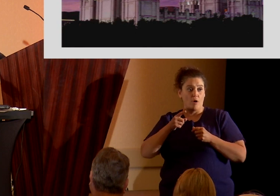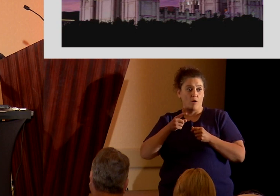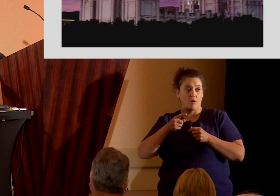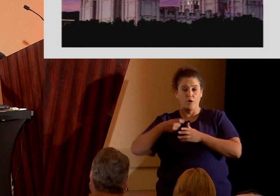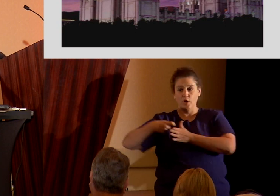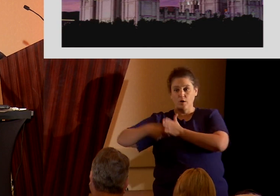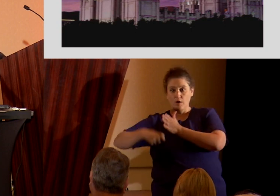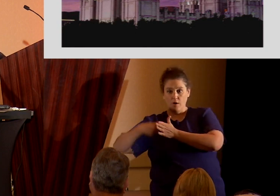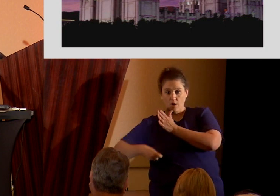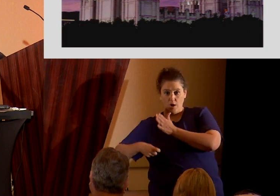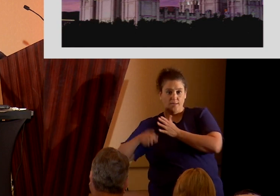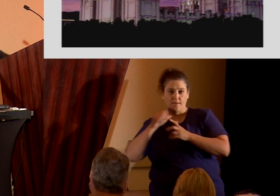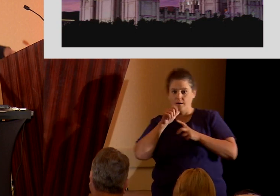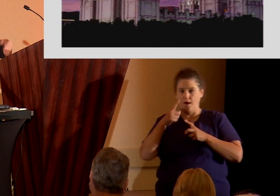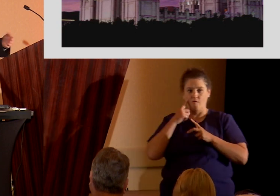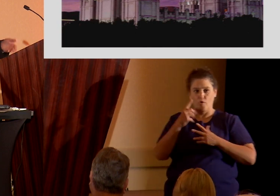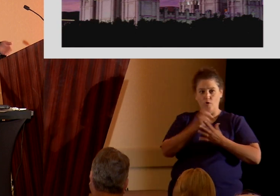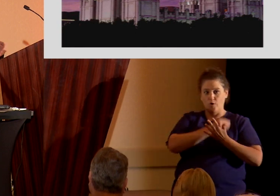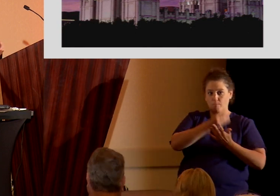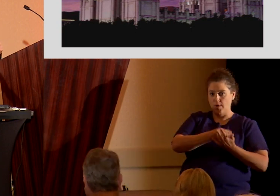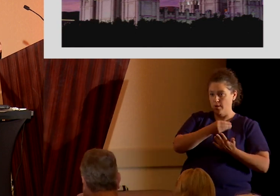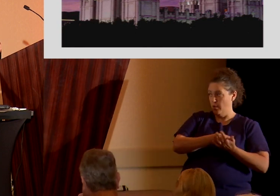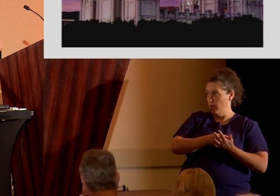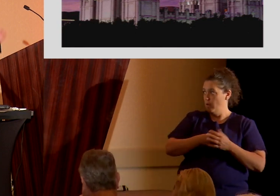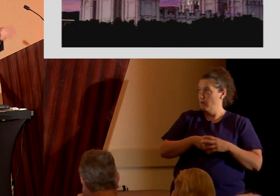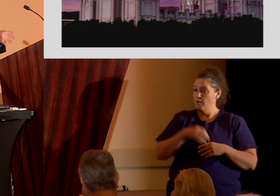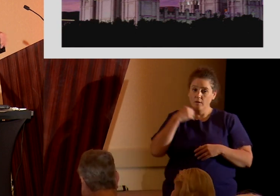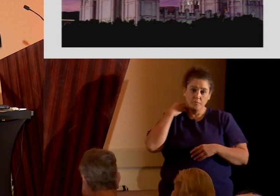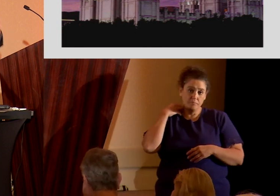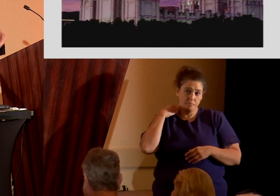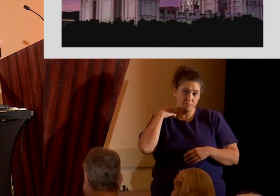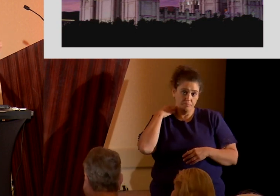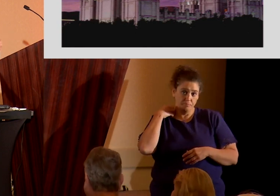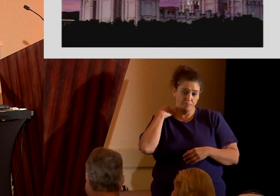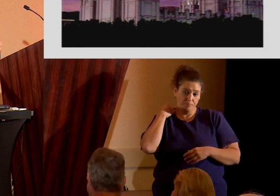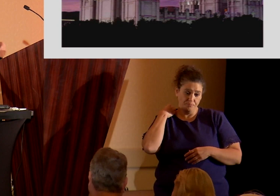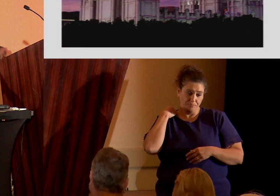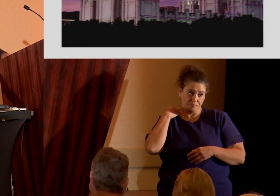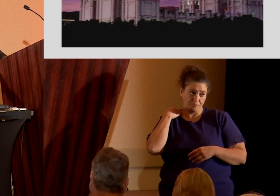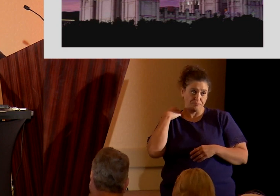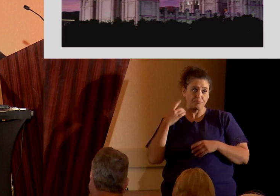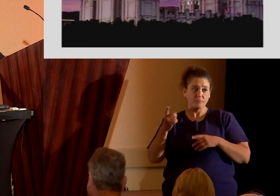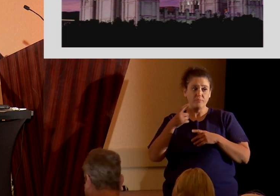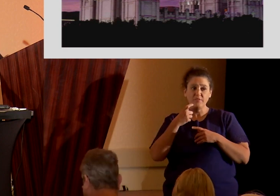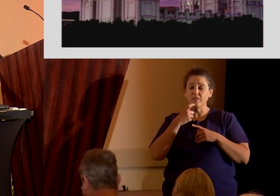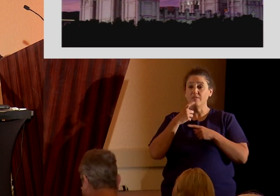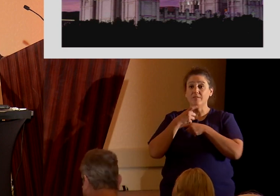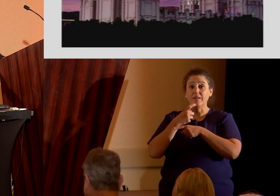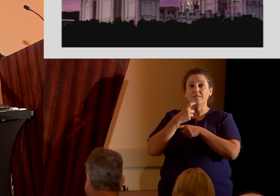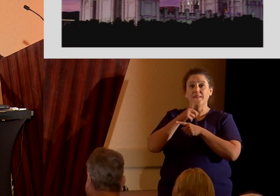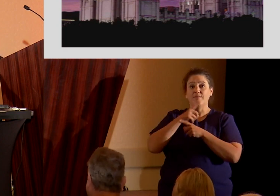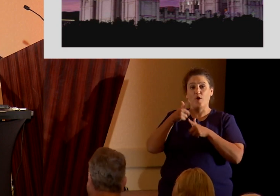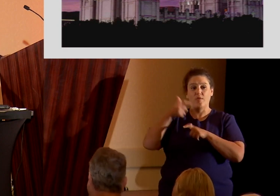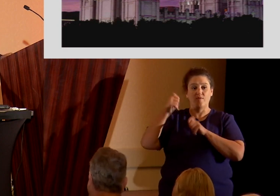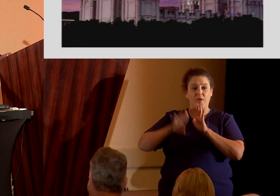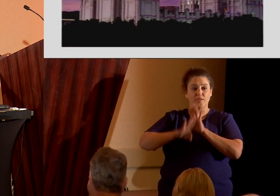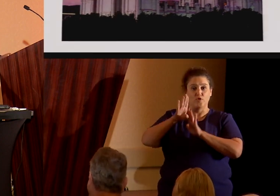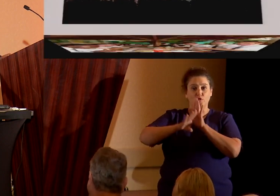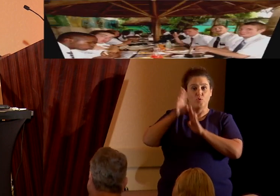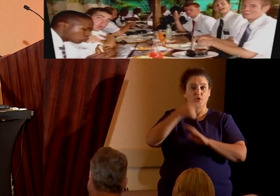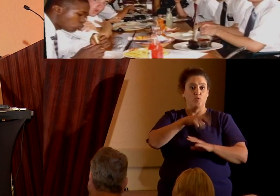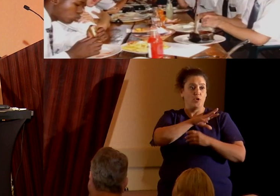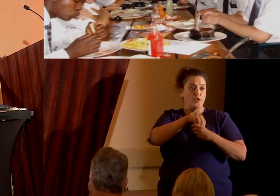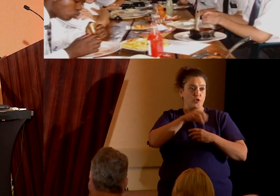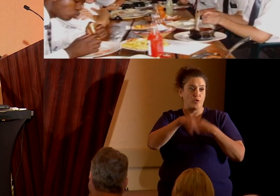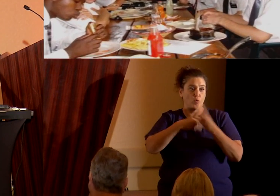revenue generators. And, of course, like most religions, it claims to be the fastest rising religion in the world. We'll talk about